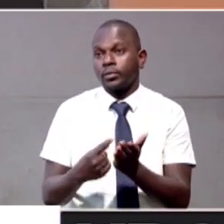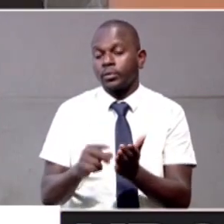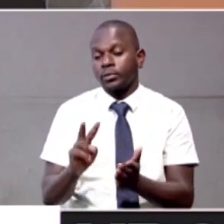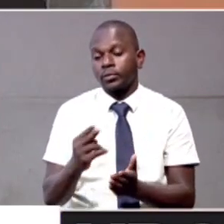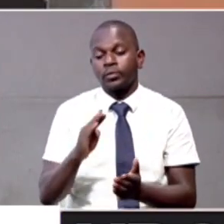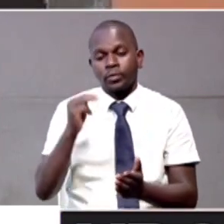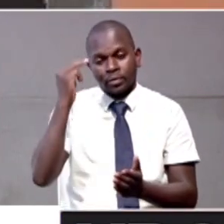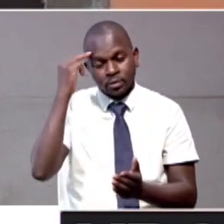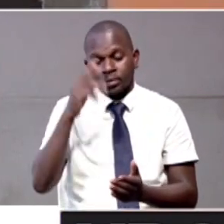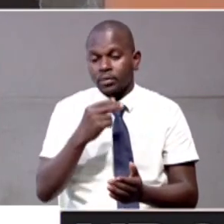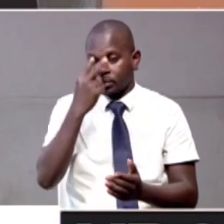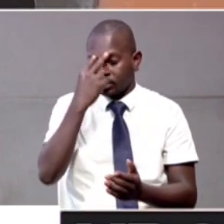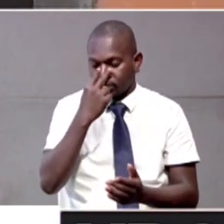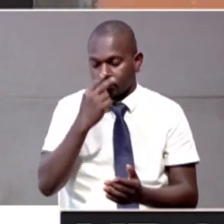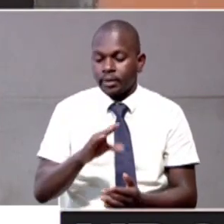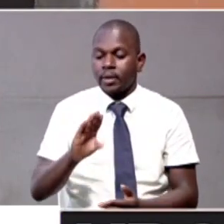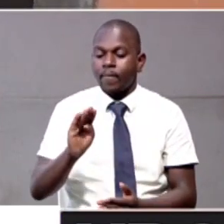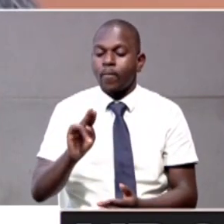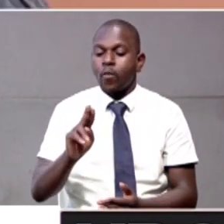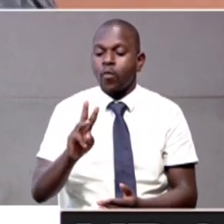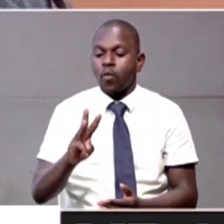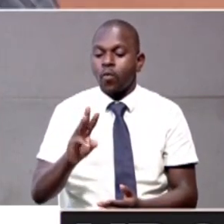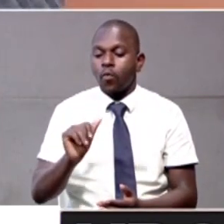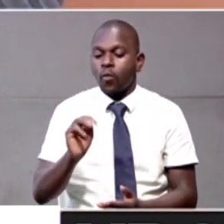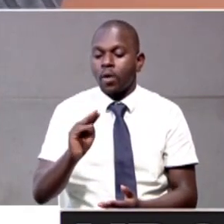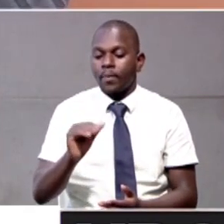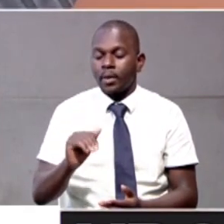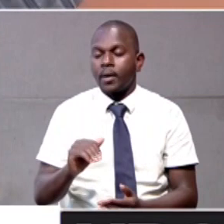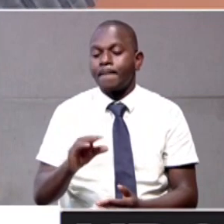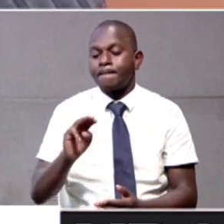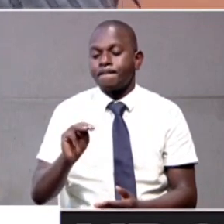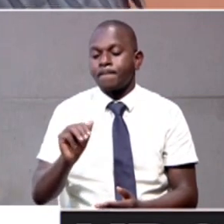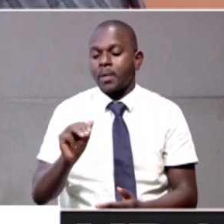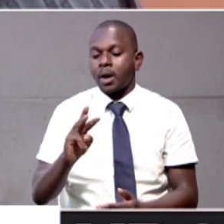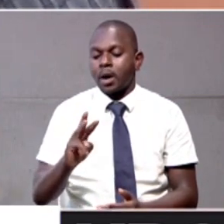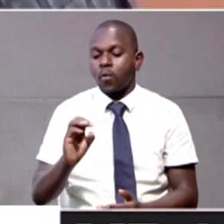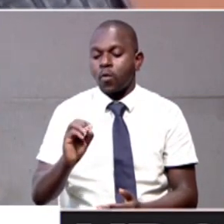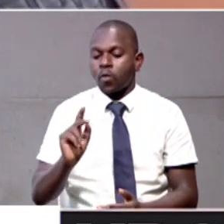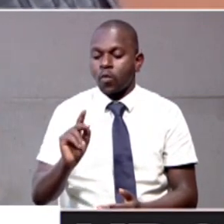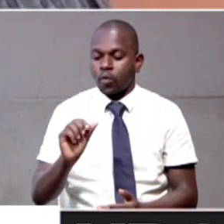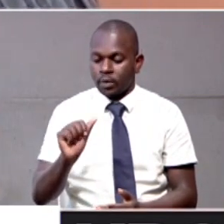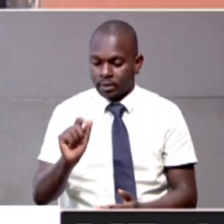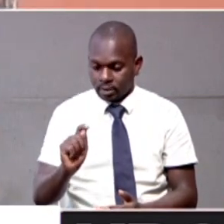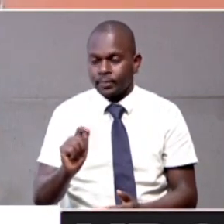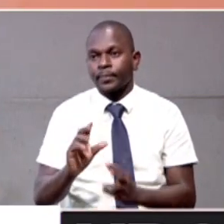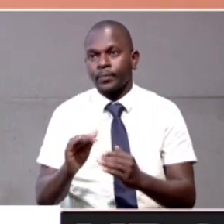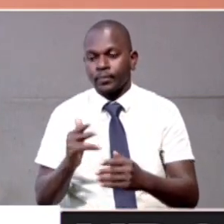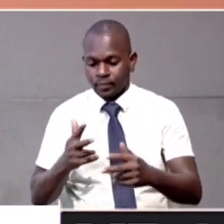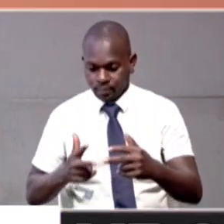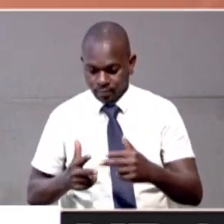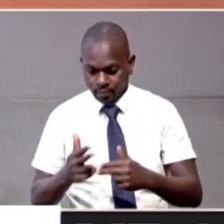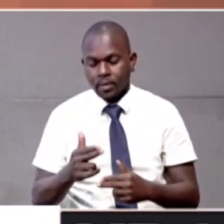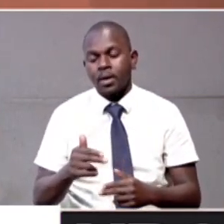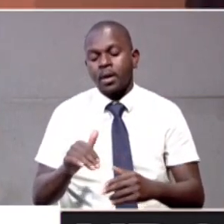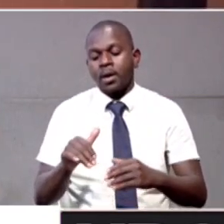second modern school for the blind in Boama sub-county, Mawakota South in Piji District. The launch of the school was officiated